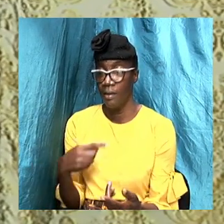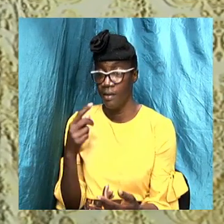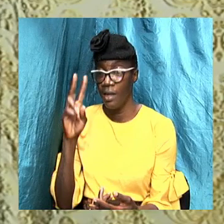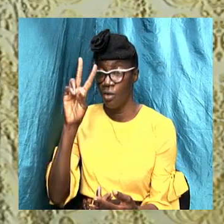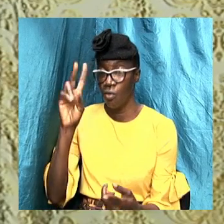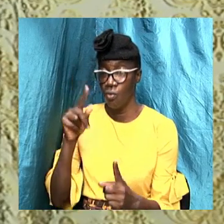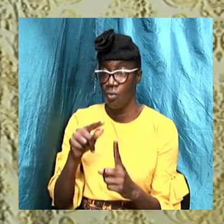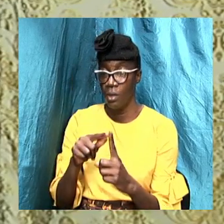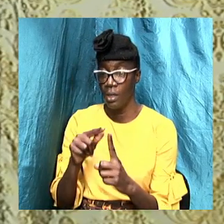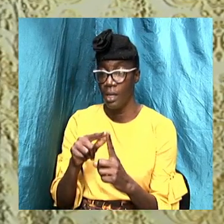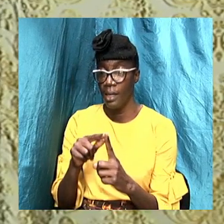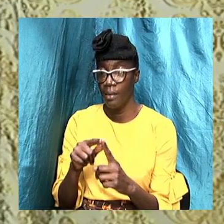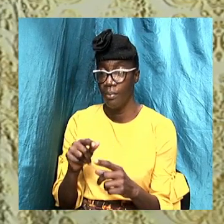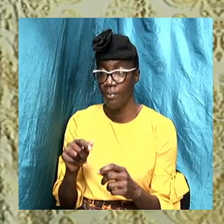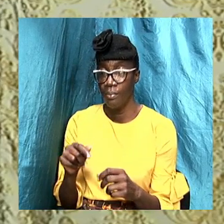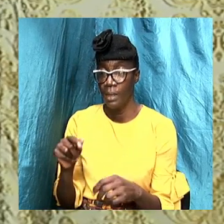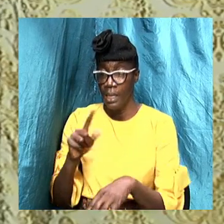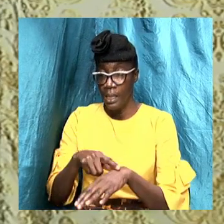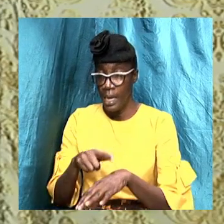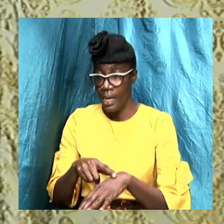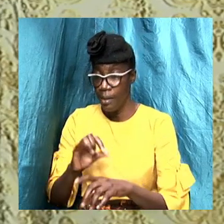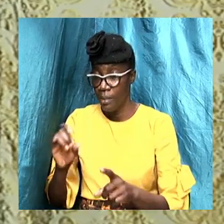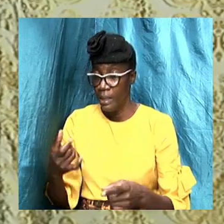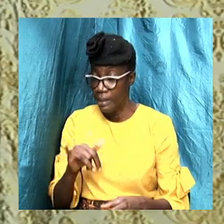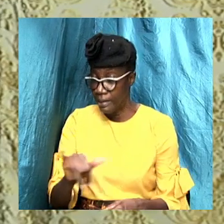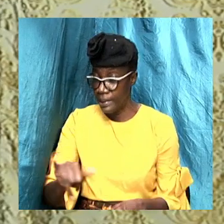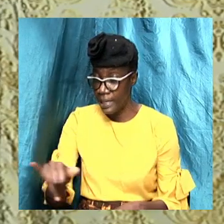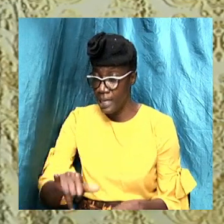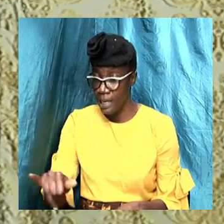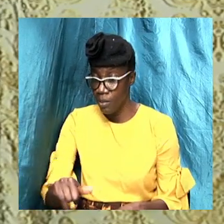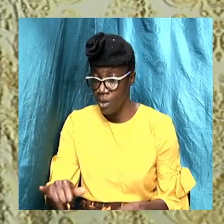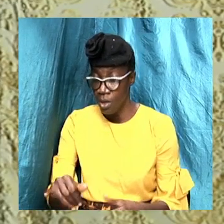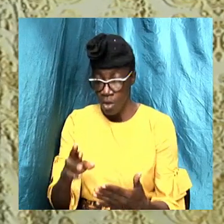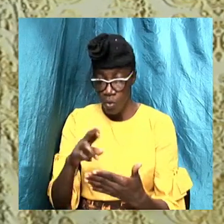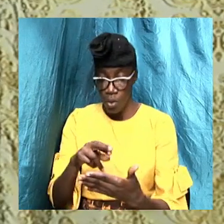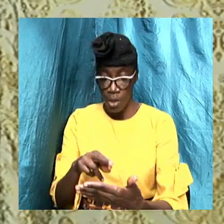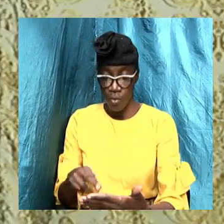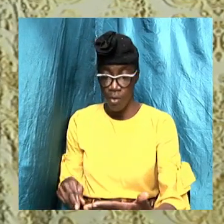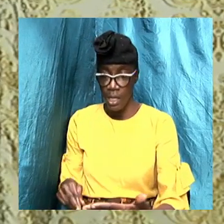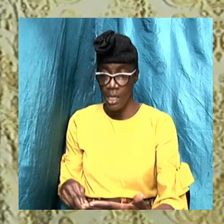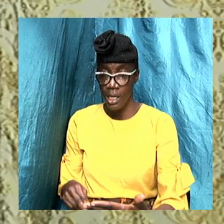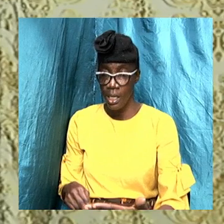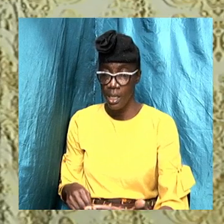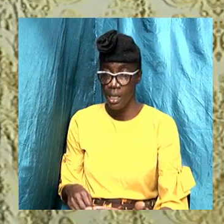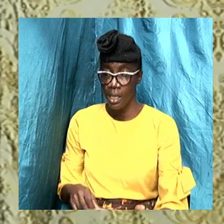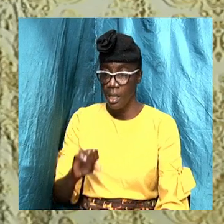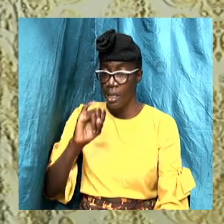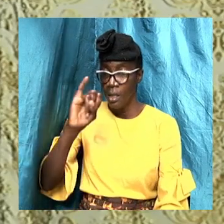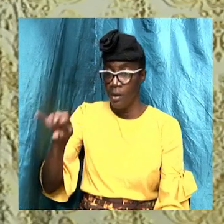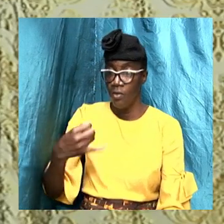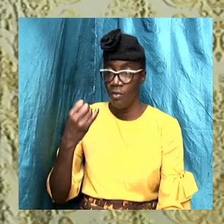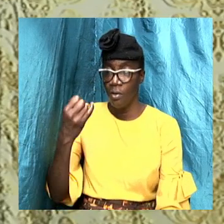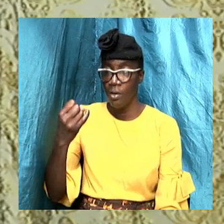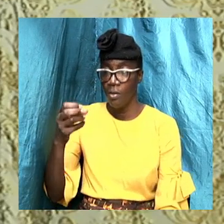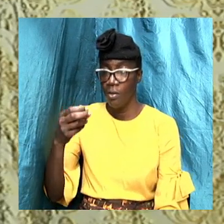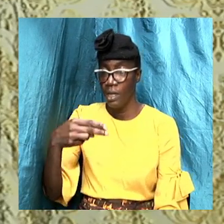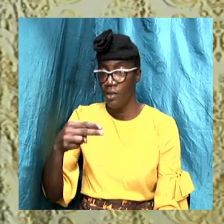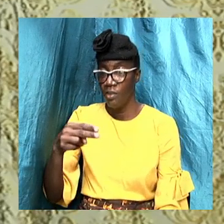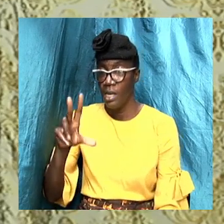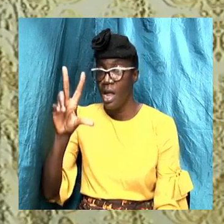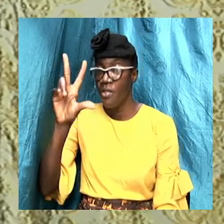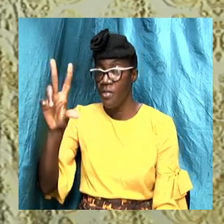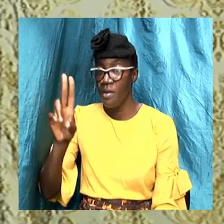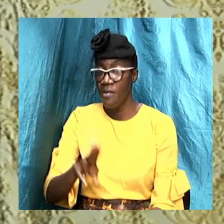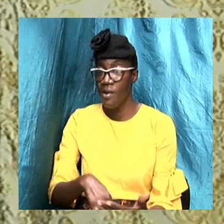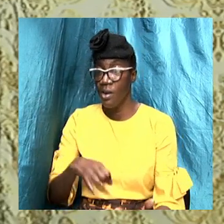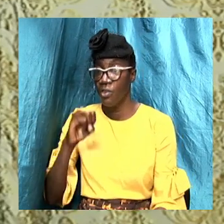times just like when you read in Saint John 3 verses 1 through to 7